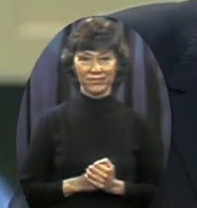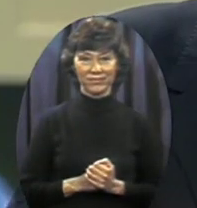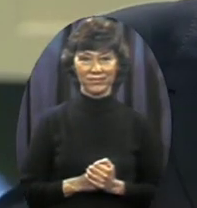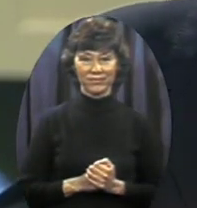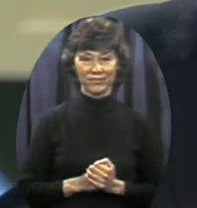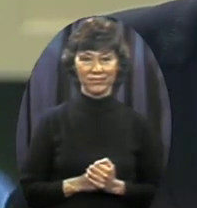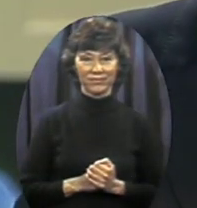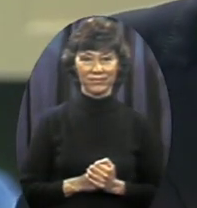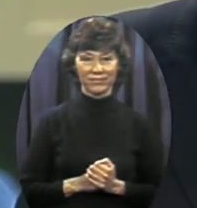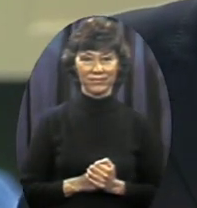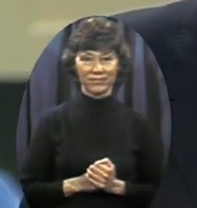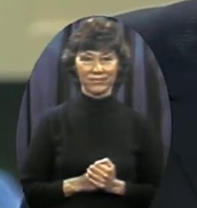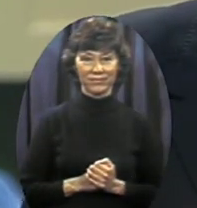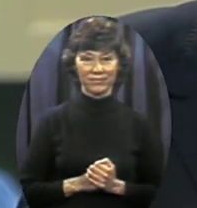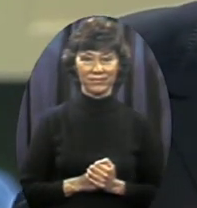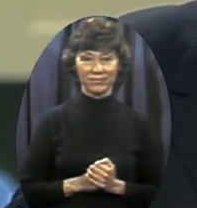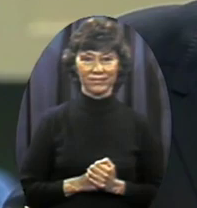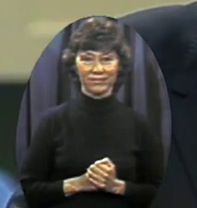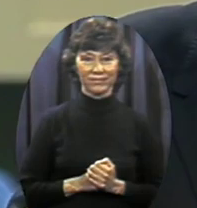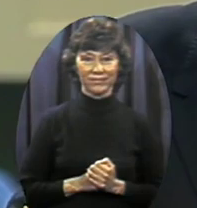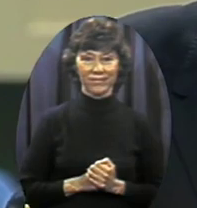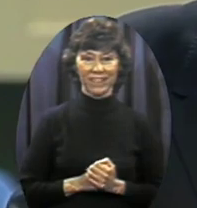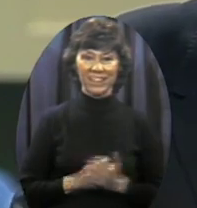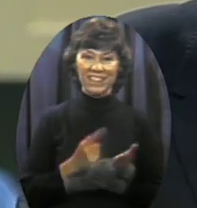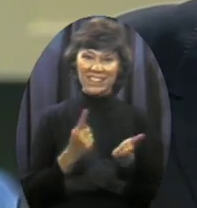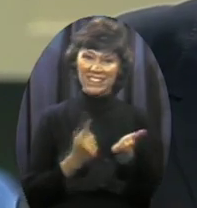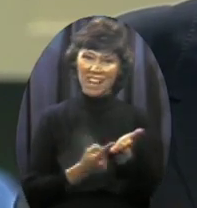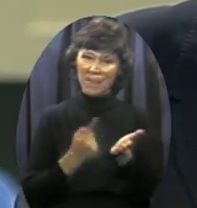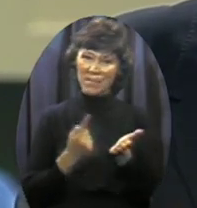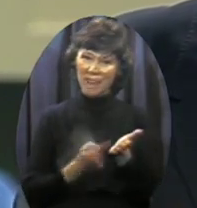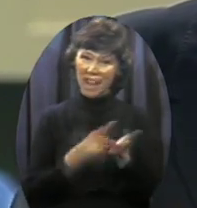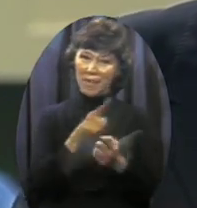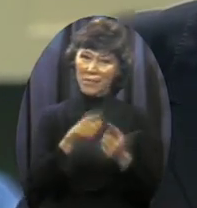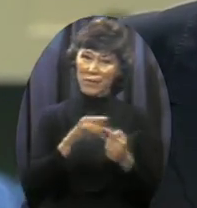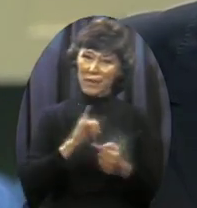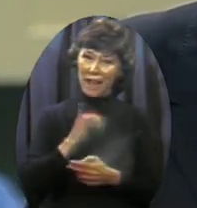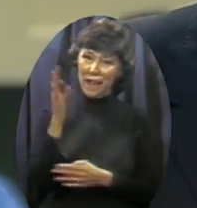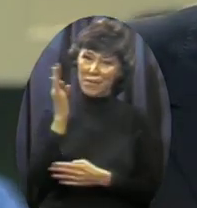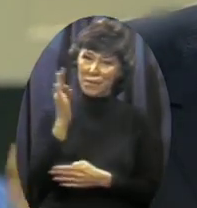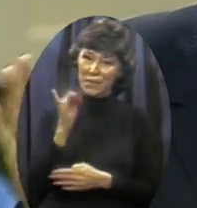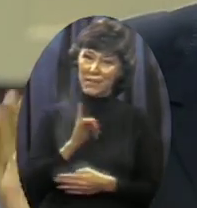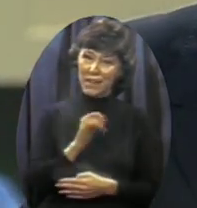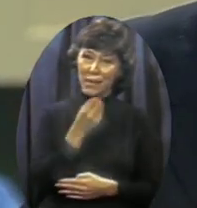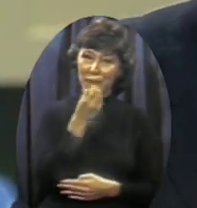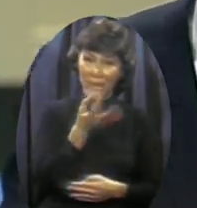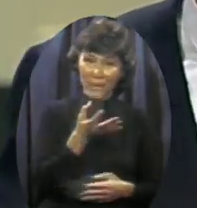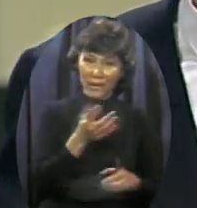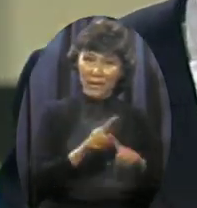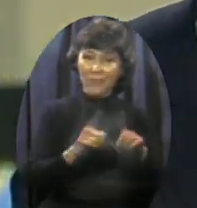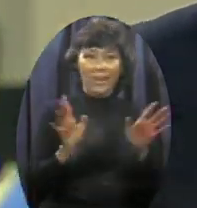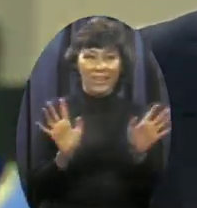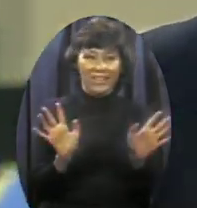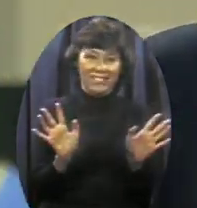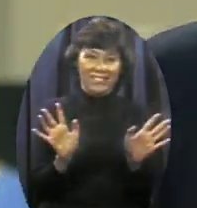I do unintentionally spit sometimes when I'm preaching But I want you to know it's accidental